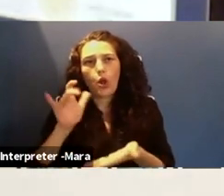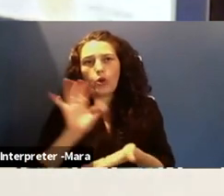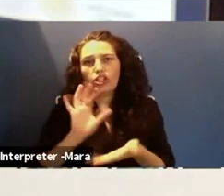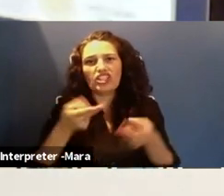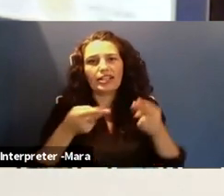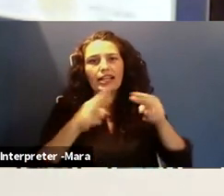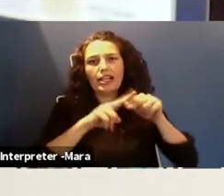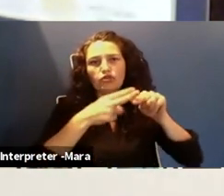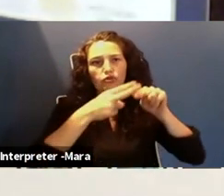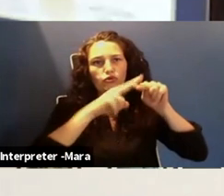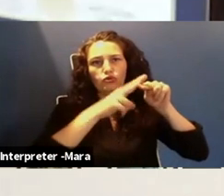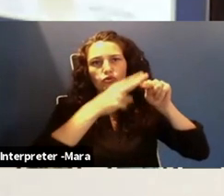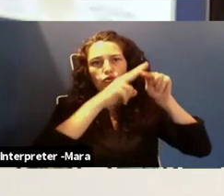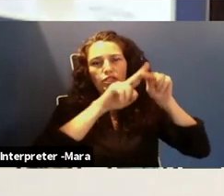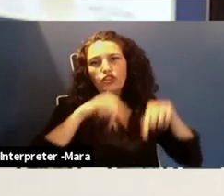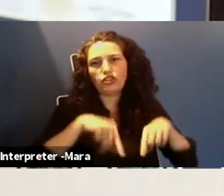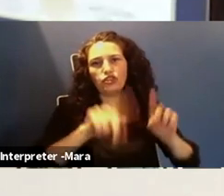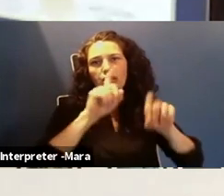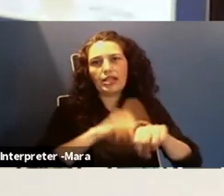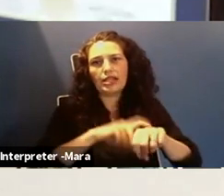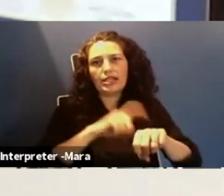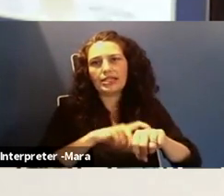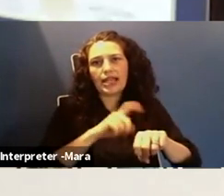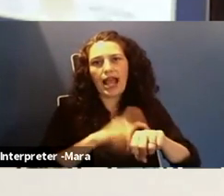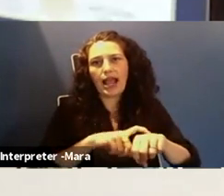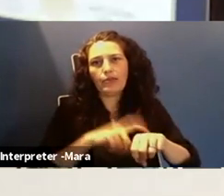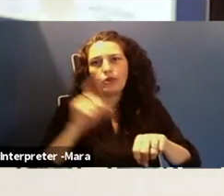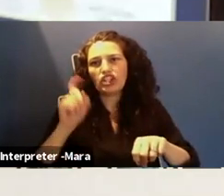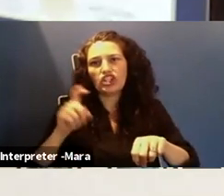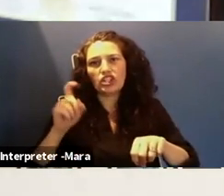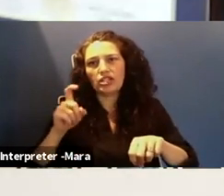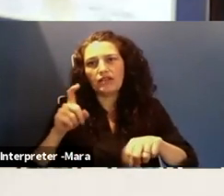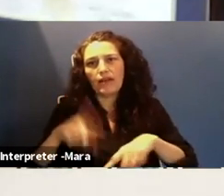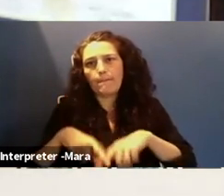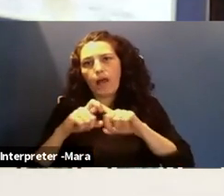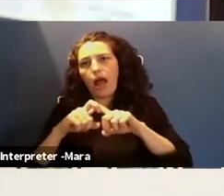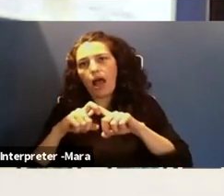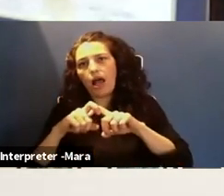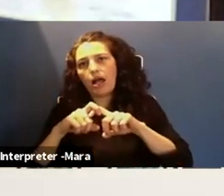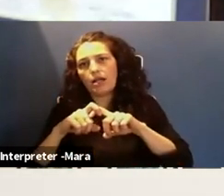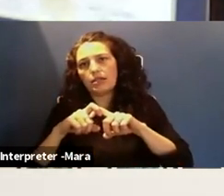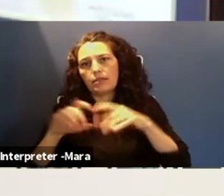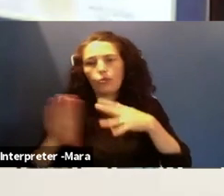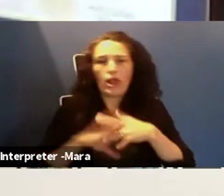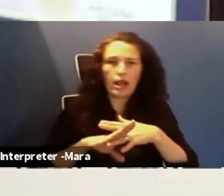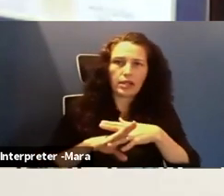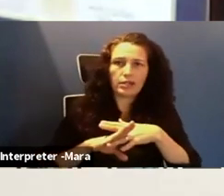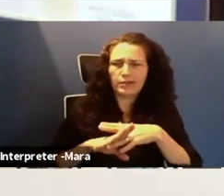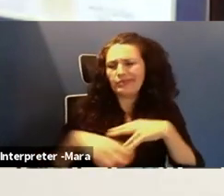uh, during a time where we probably should have put a pause and taken a break. I think for people working in the tech industry specifically,